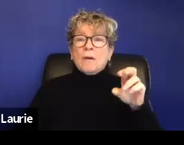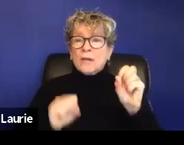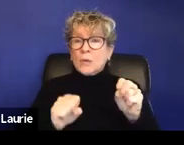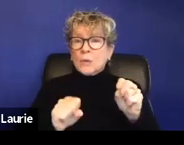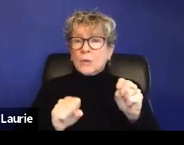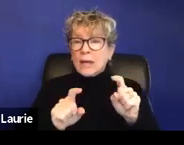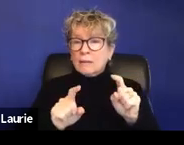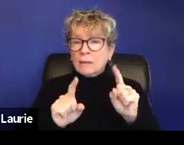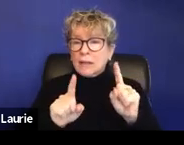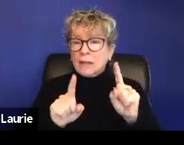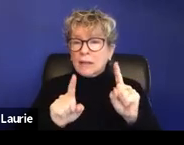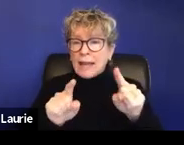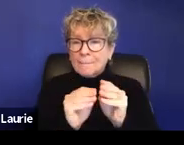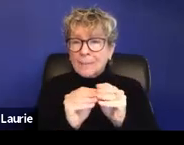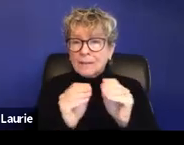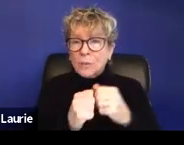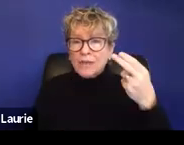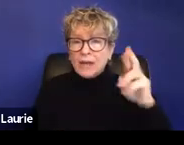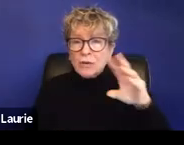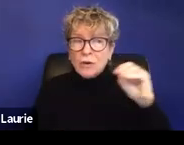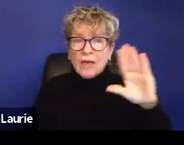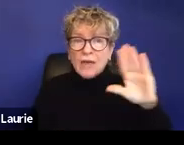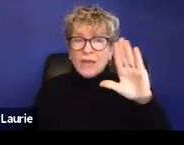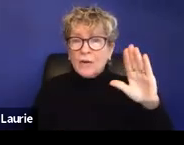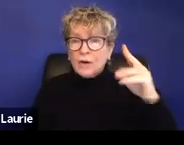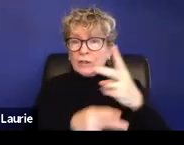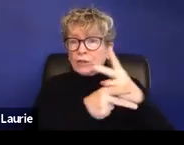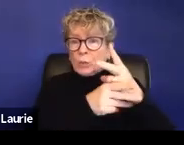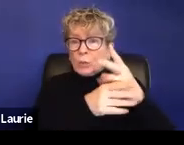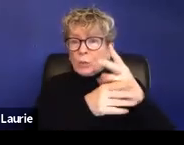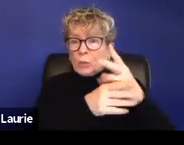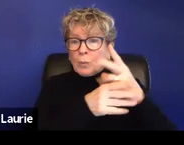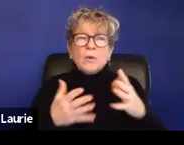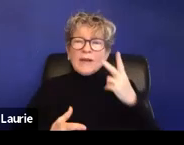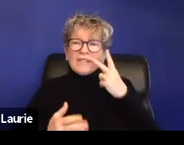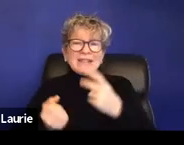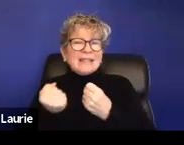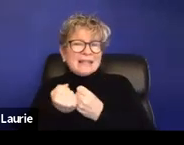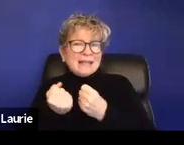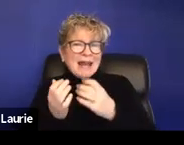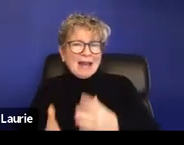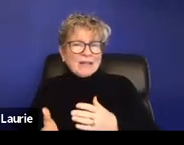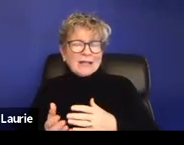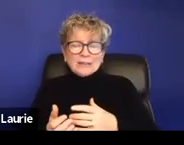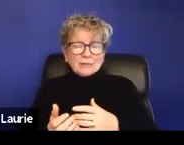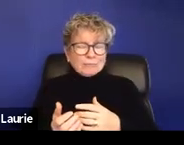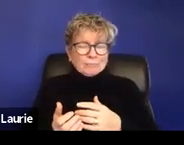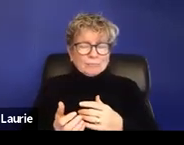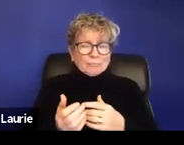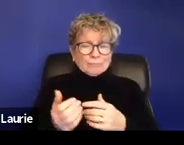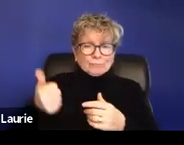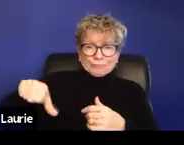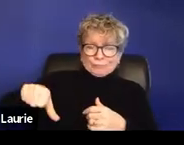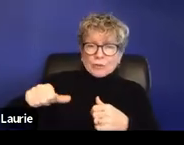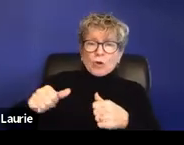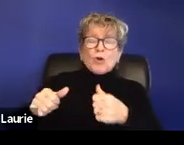meeting with HR and their supervisor. Um, we've seen advocates not be allowed to attend, but being able to